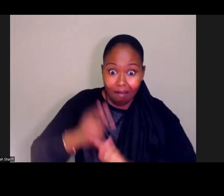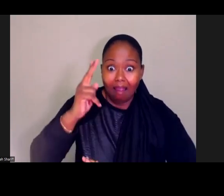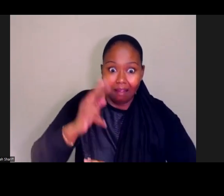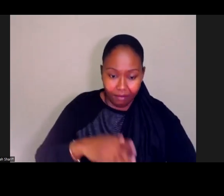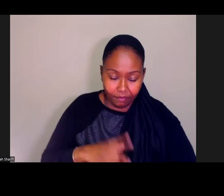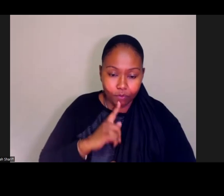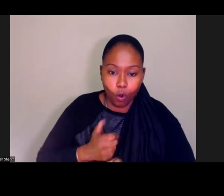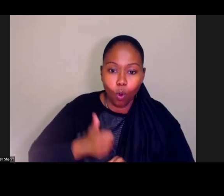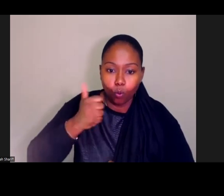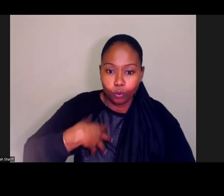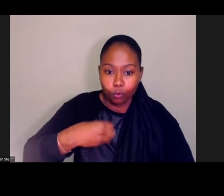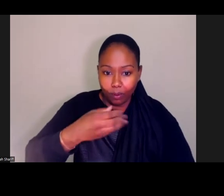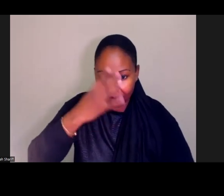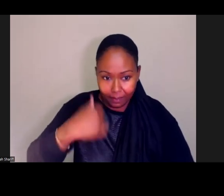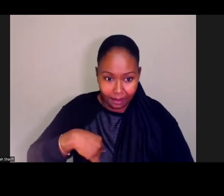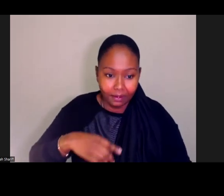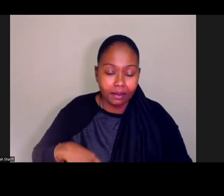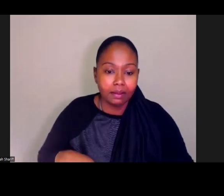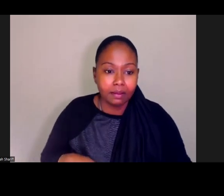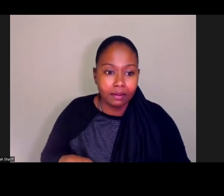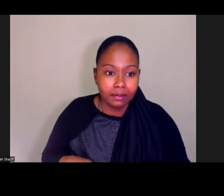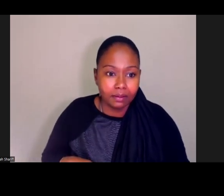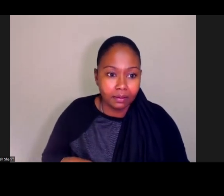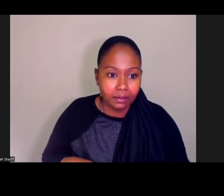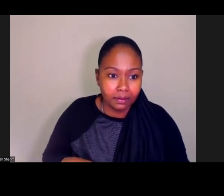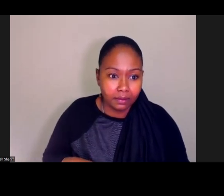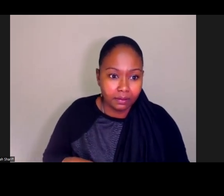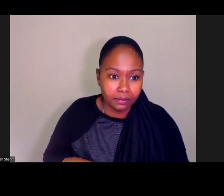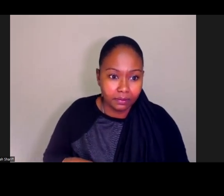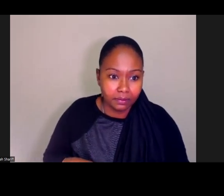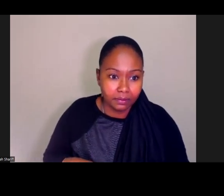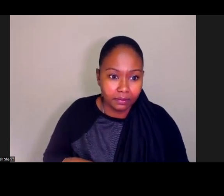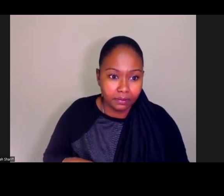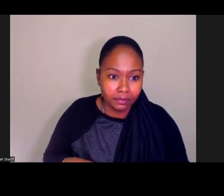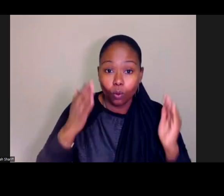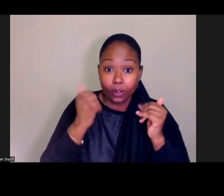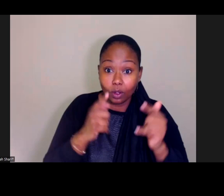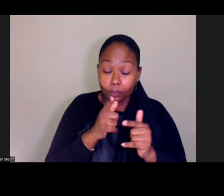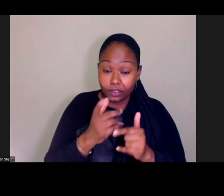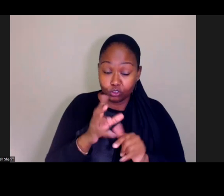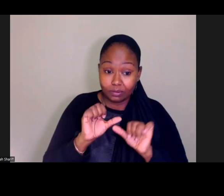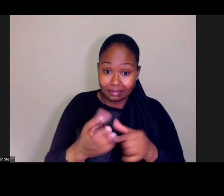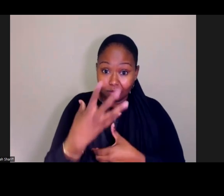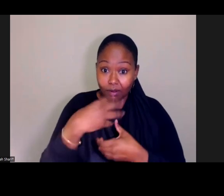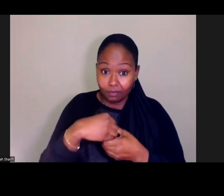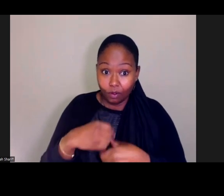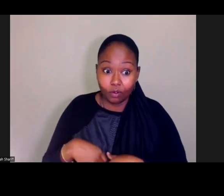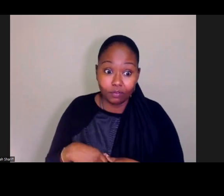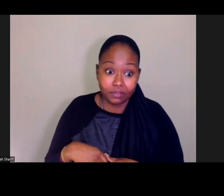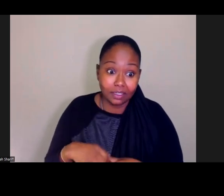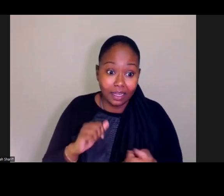some of the issues that you guys are also knowledgeable about, um, um, hope that you stay really engaged, um, in how things